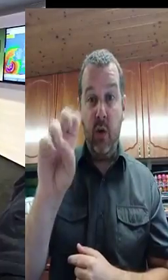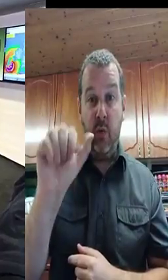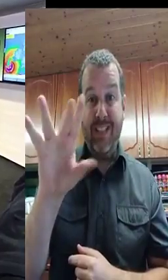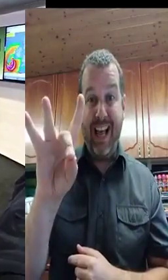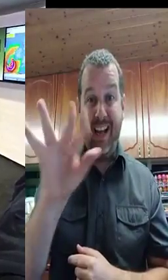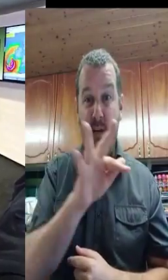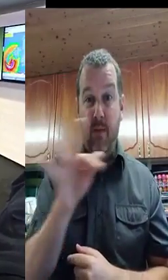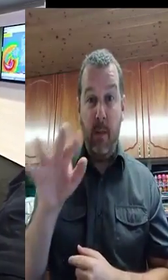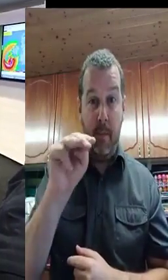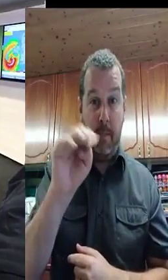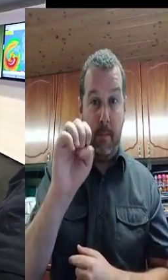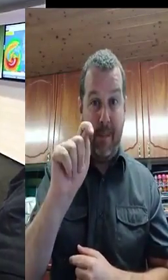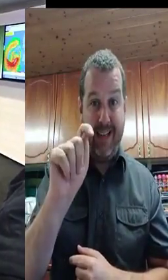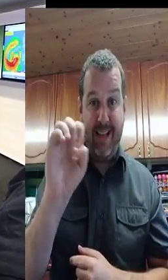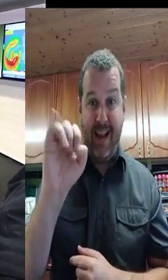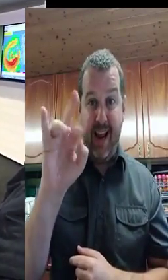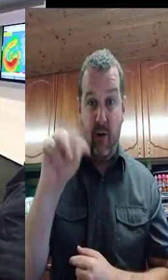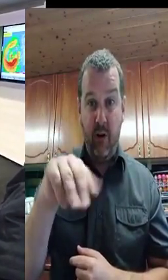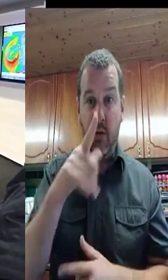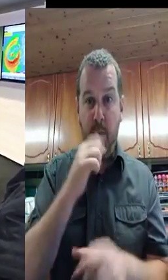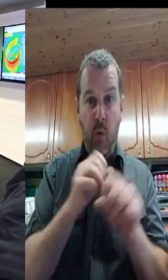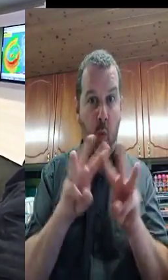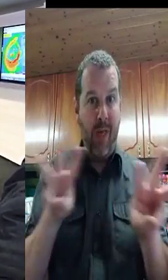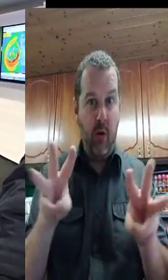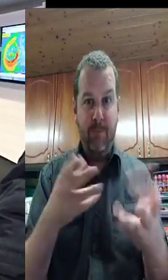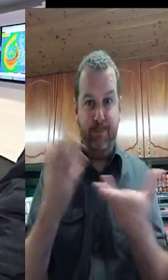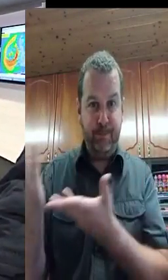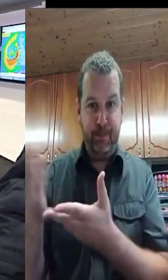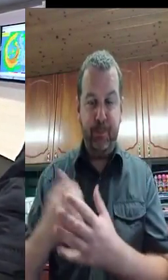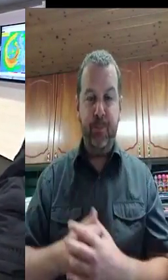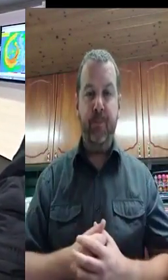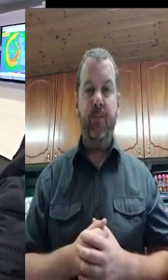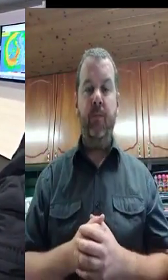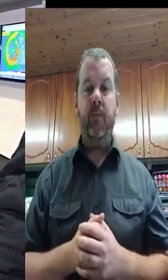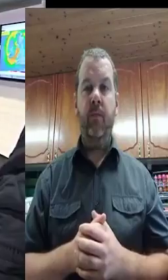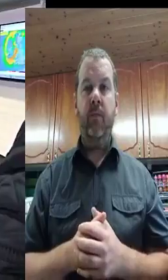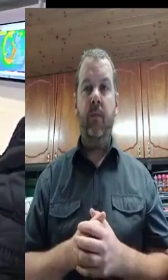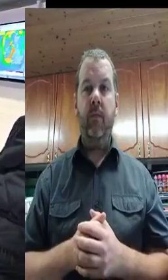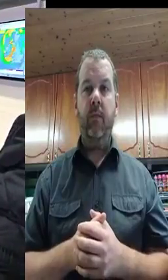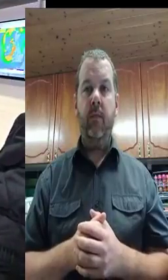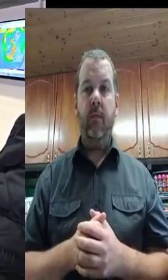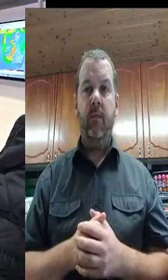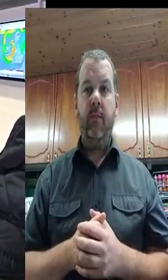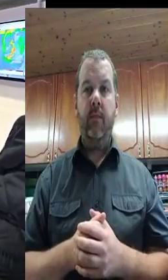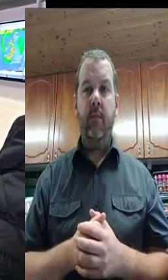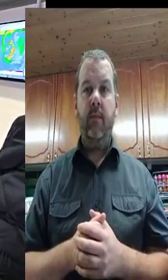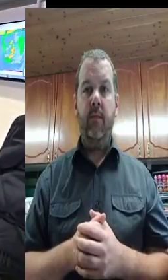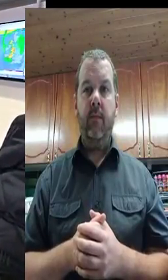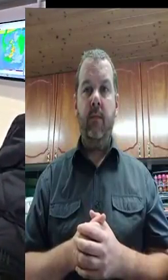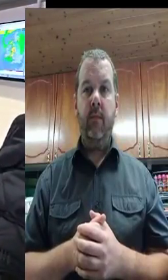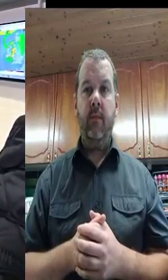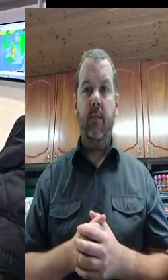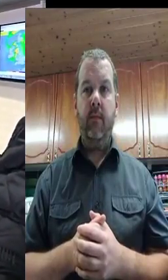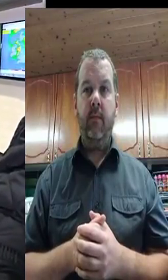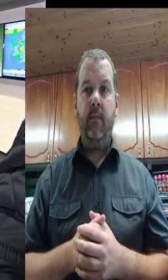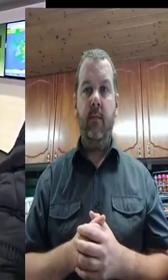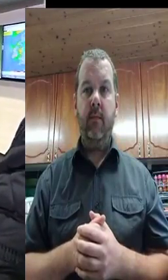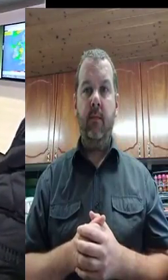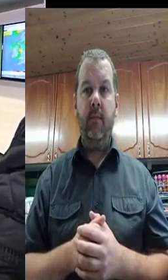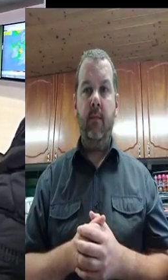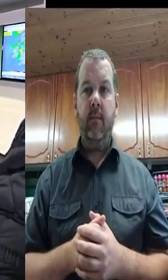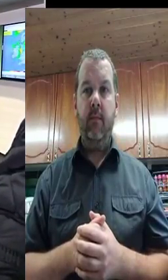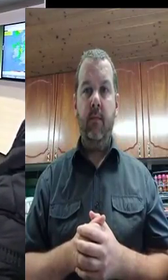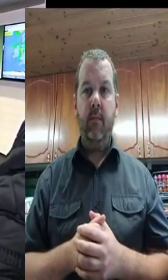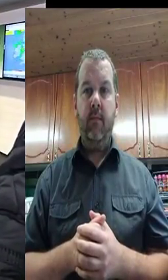the status red warning, which is greater in advance of greater than 48 hours. So, we